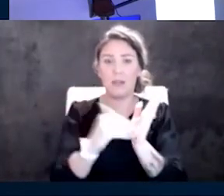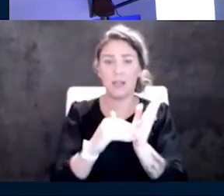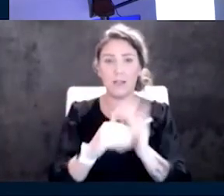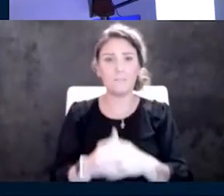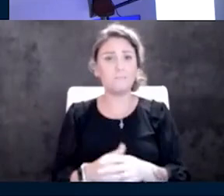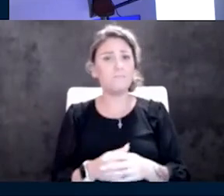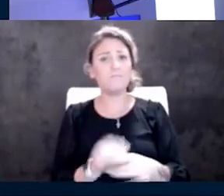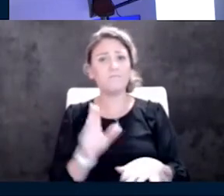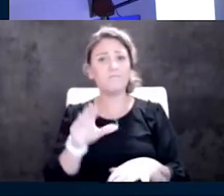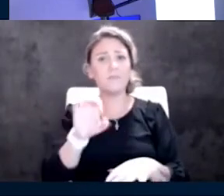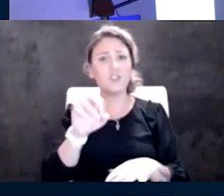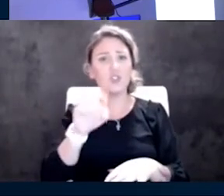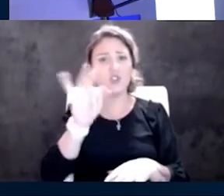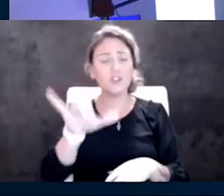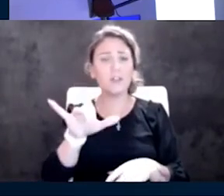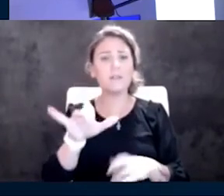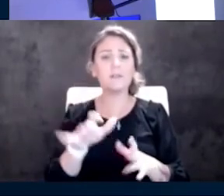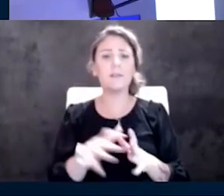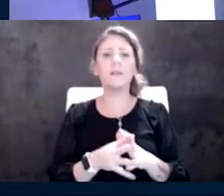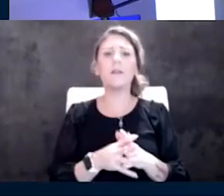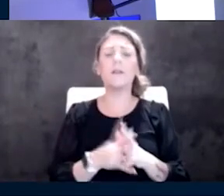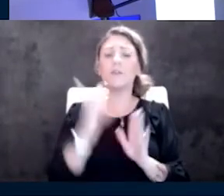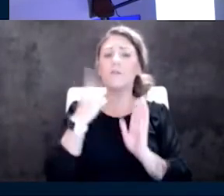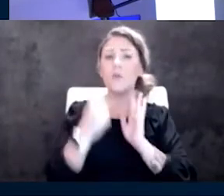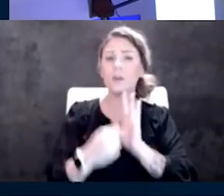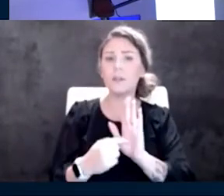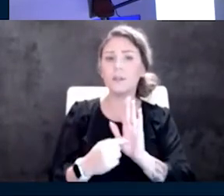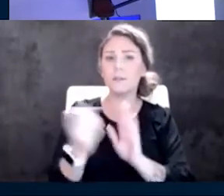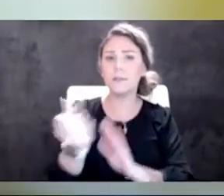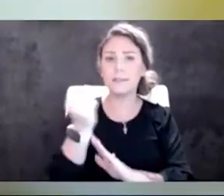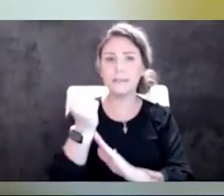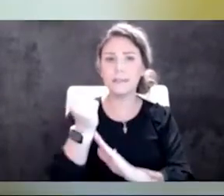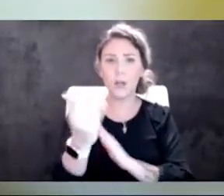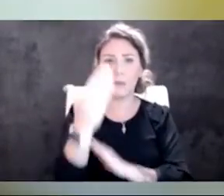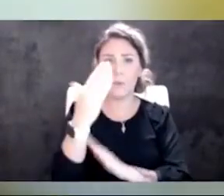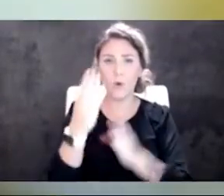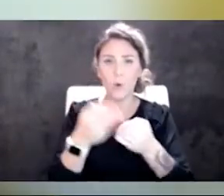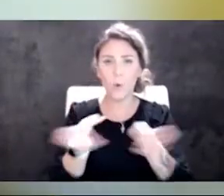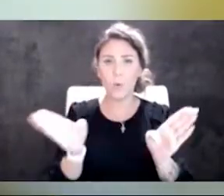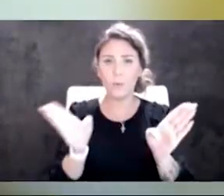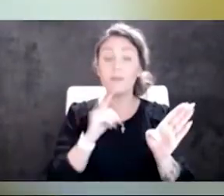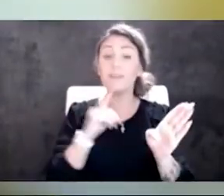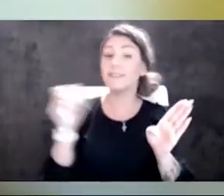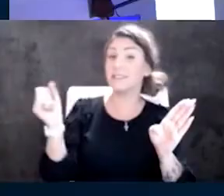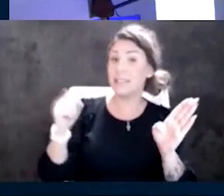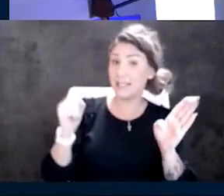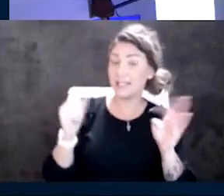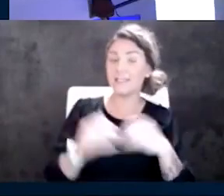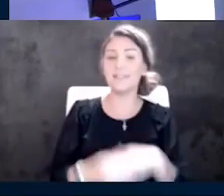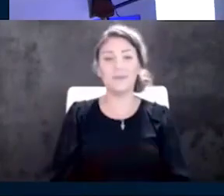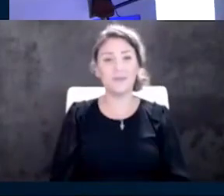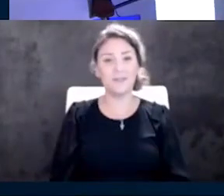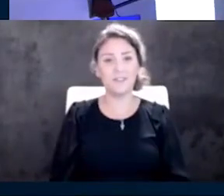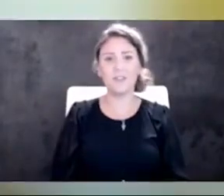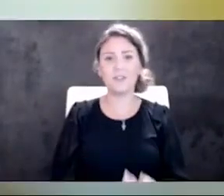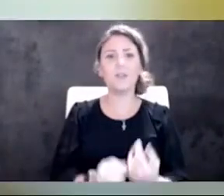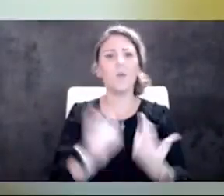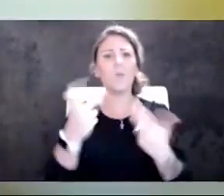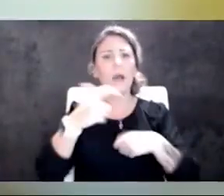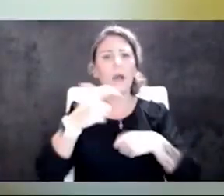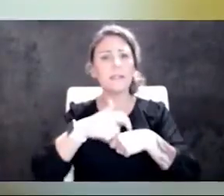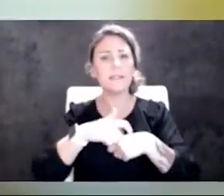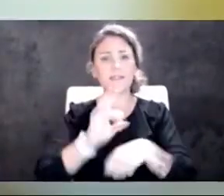just to just ask, so for example, Saturday morning, are you open? Yes, we are. What time do you open? Seven.